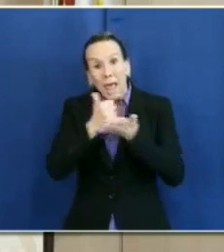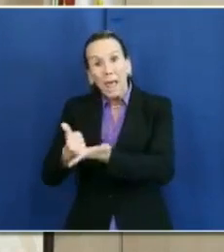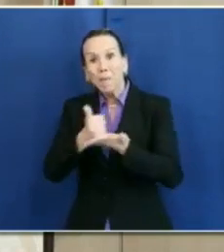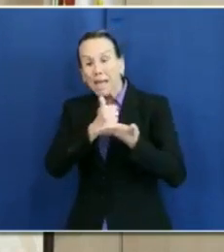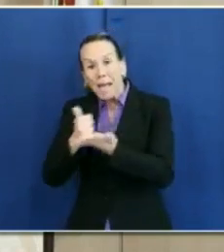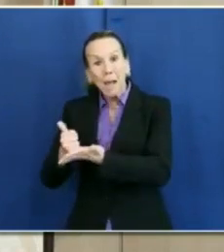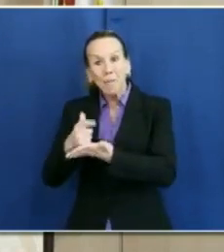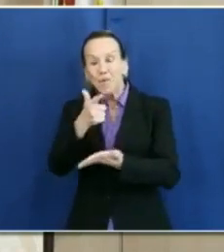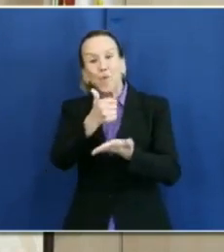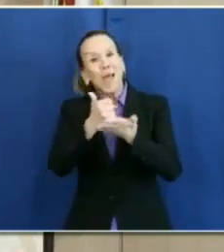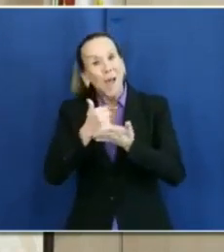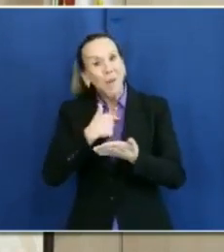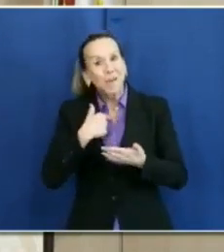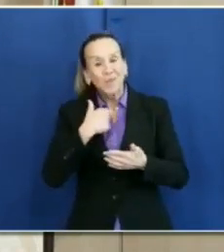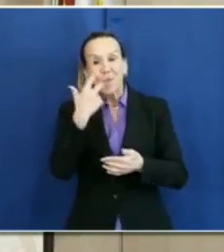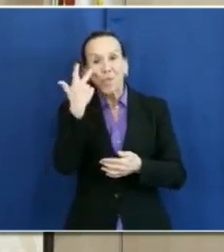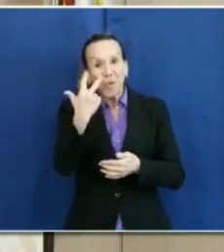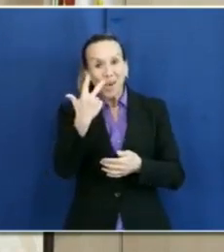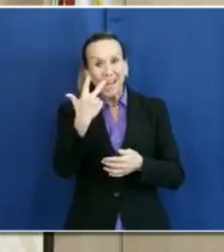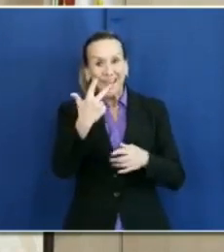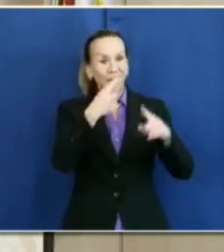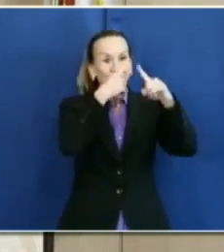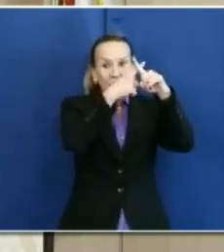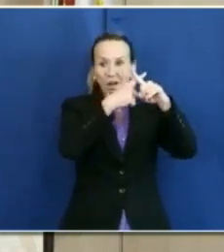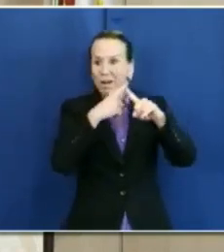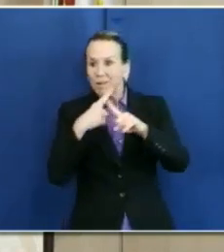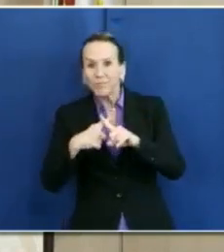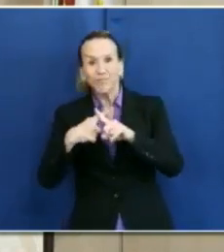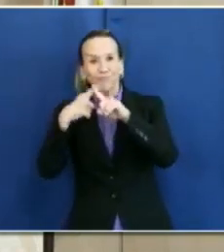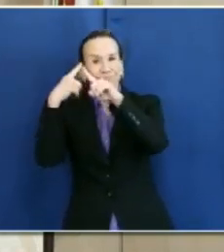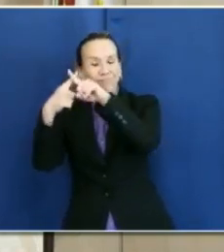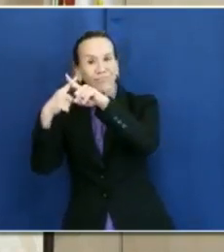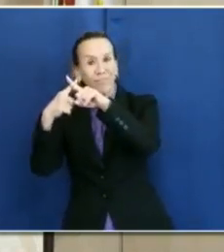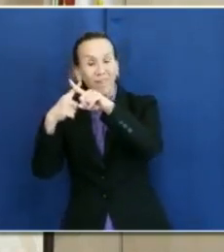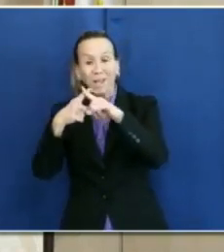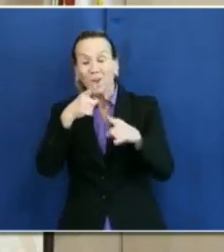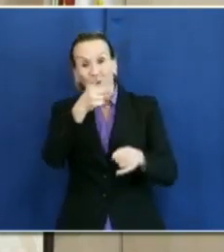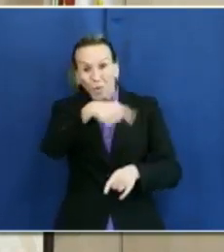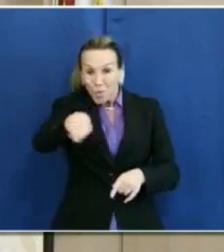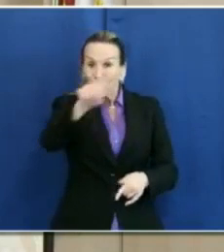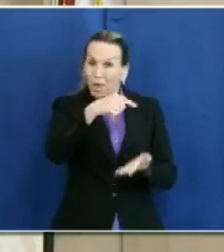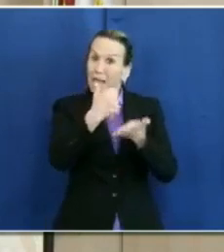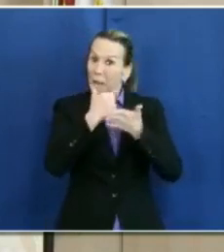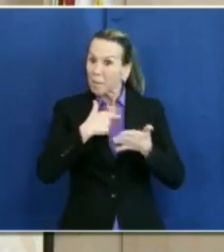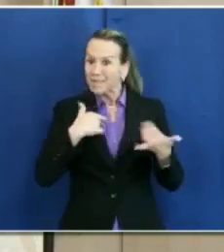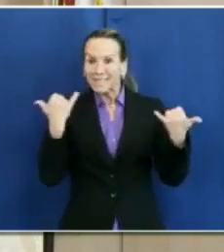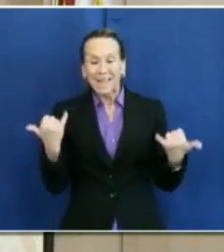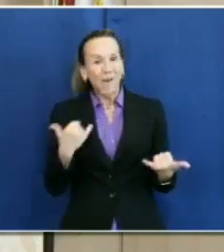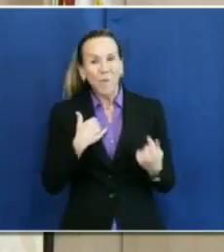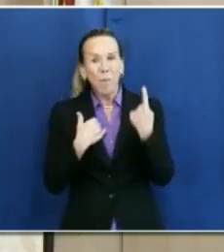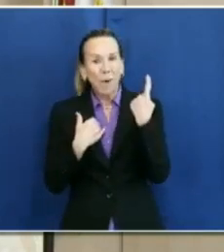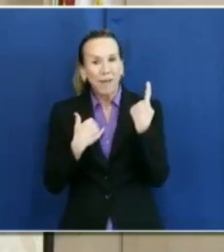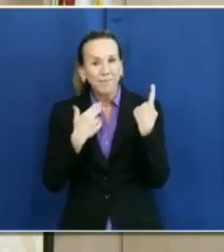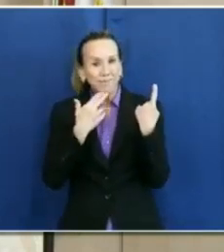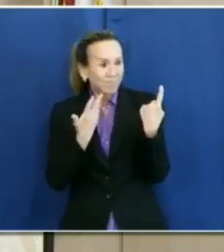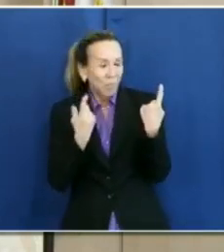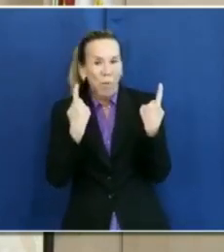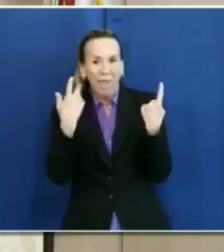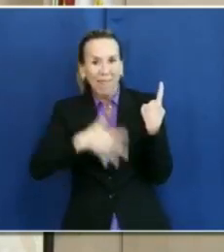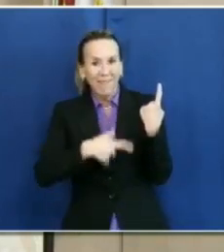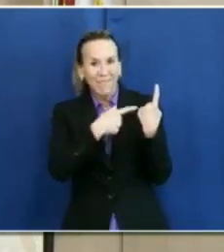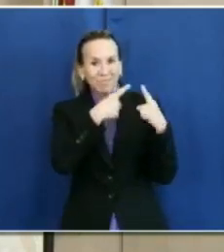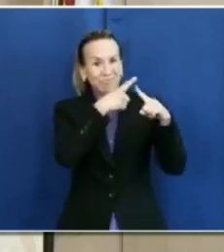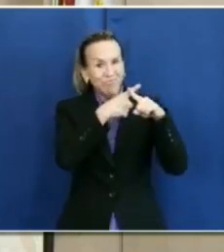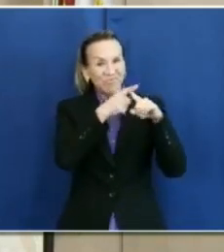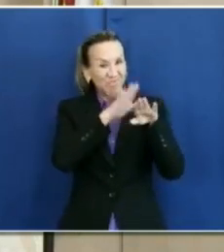moving us from three abnormal triggers on our trigger dashboard to now we are just at one. And